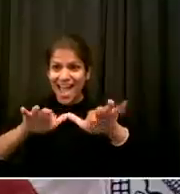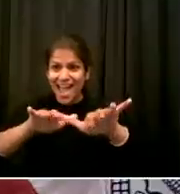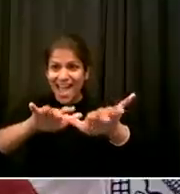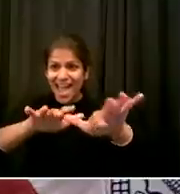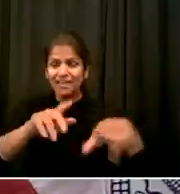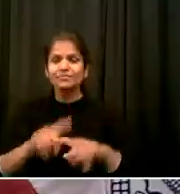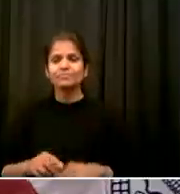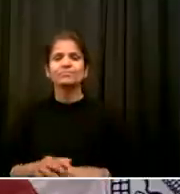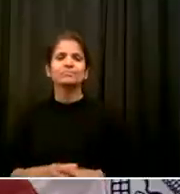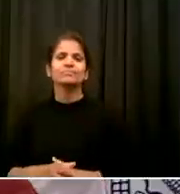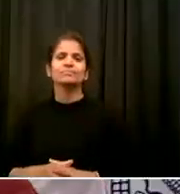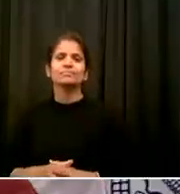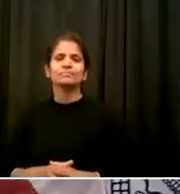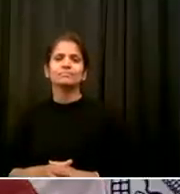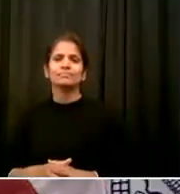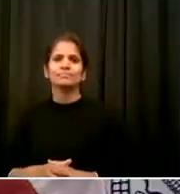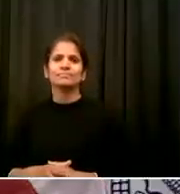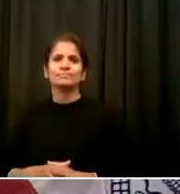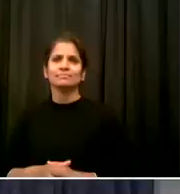Am I back on? Yeah